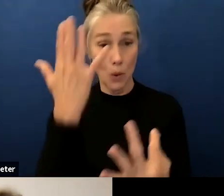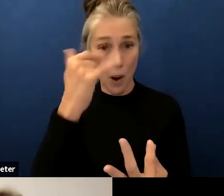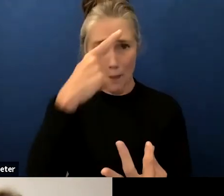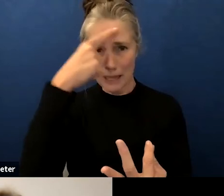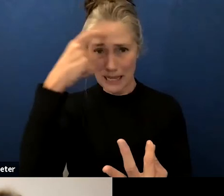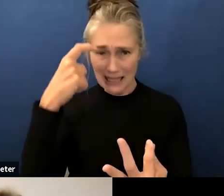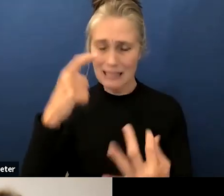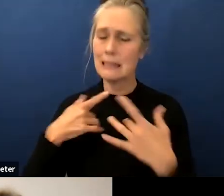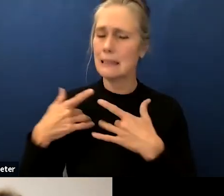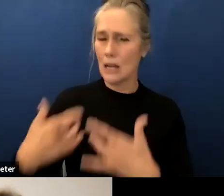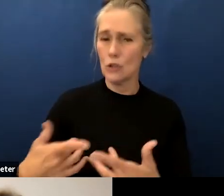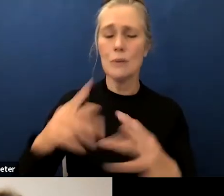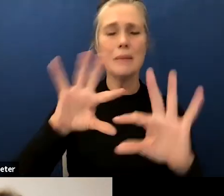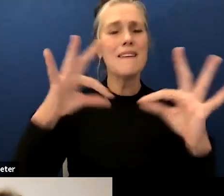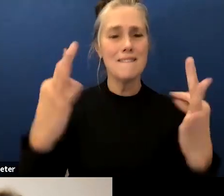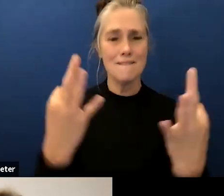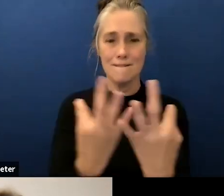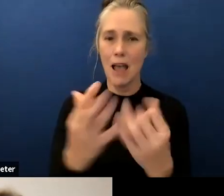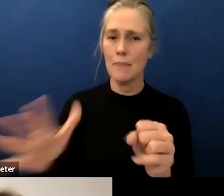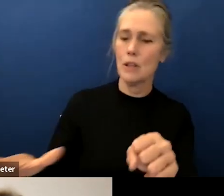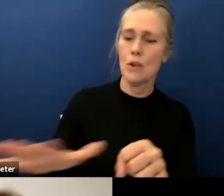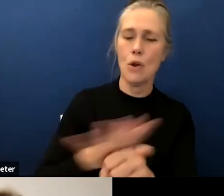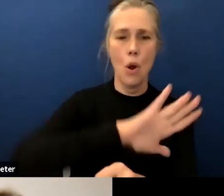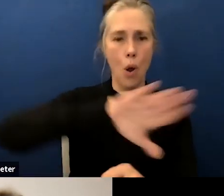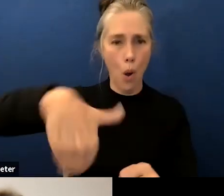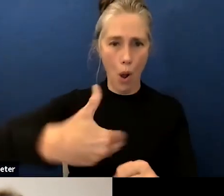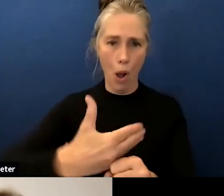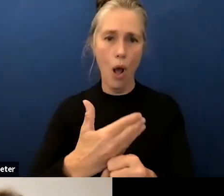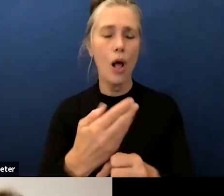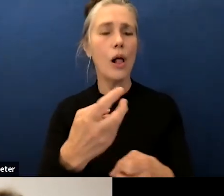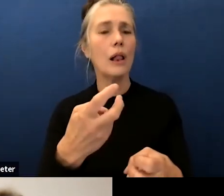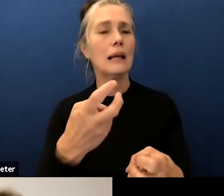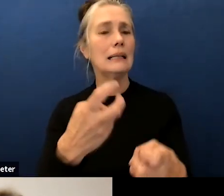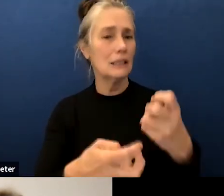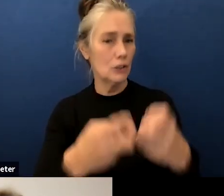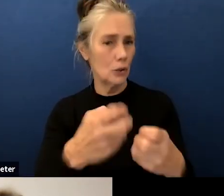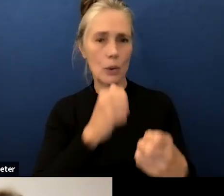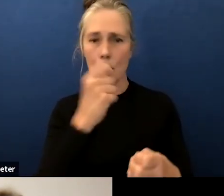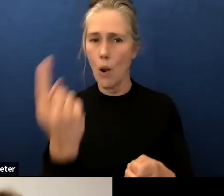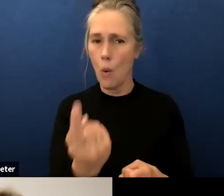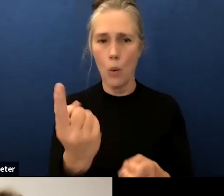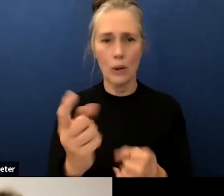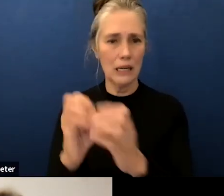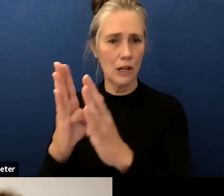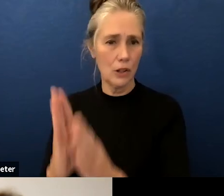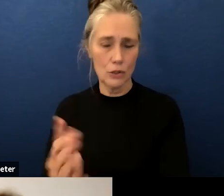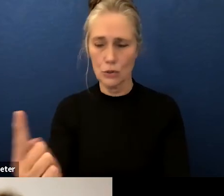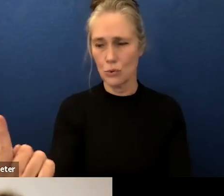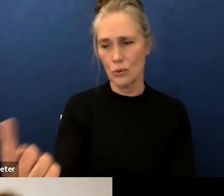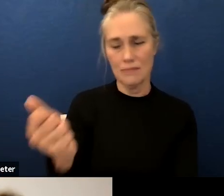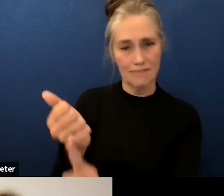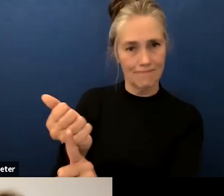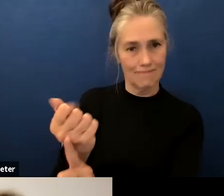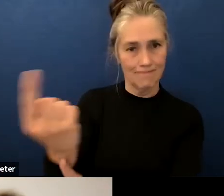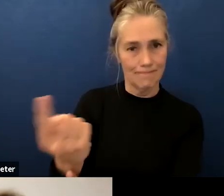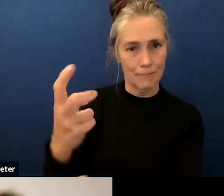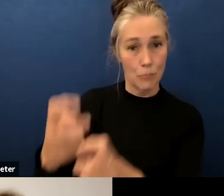family issue not just a student issue and then finally um you will see that our students